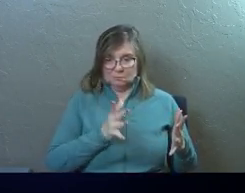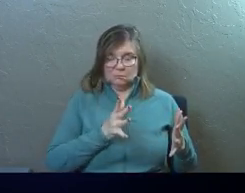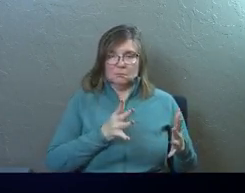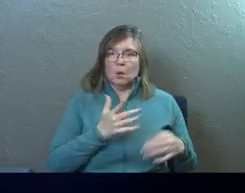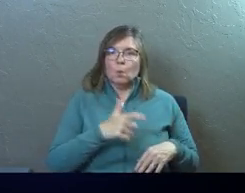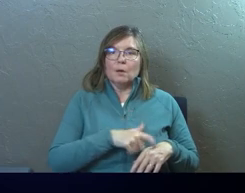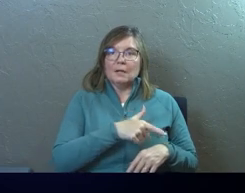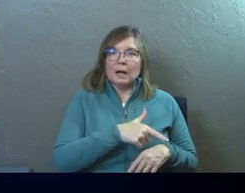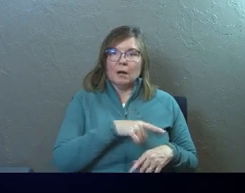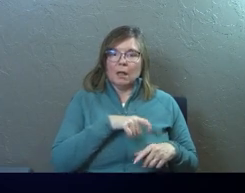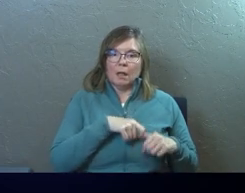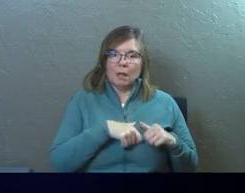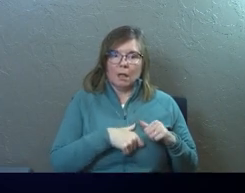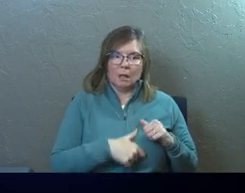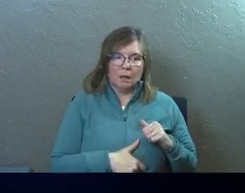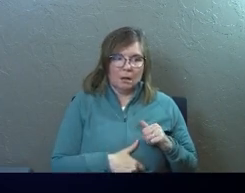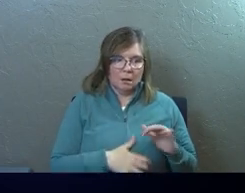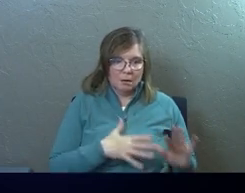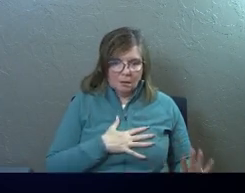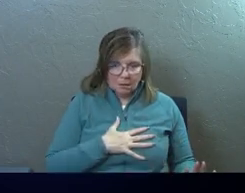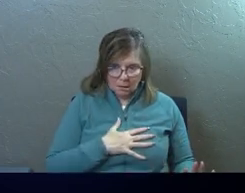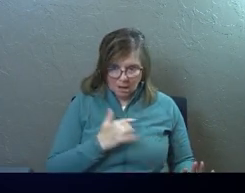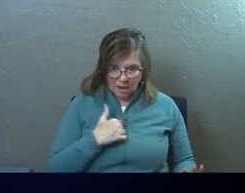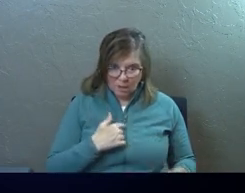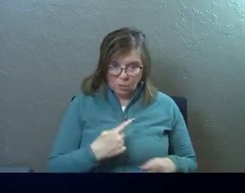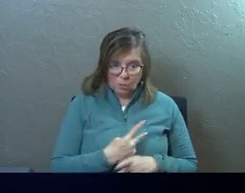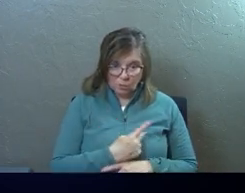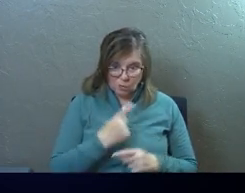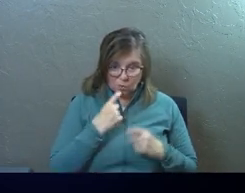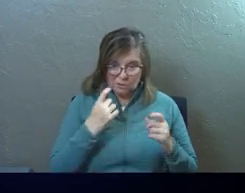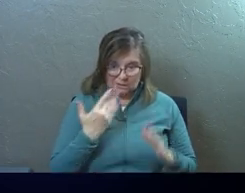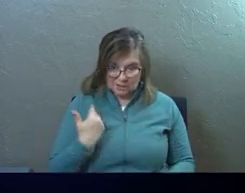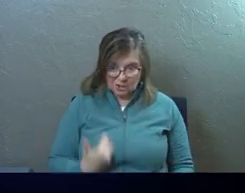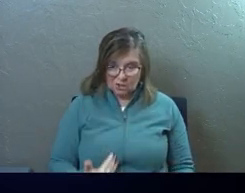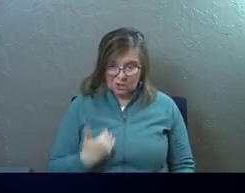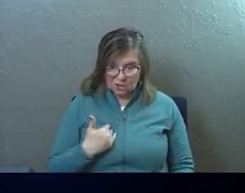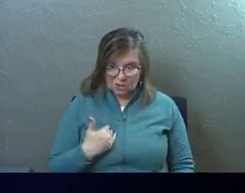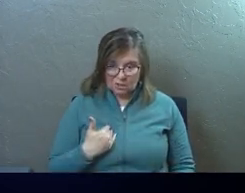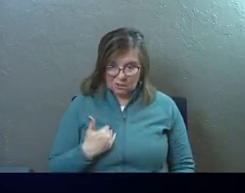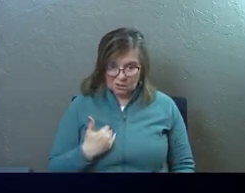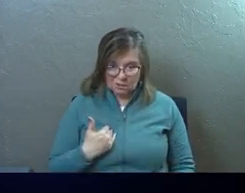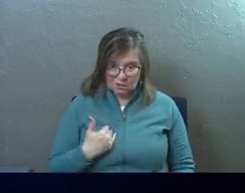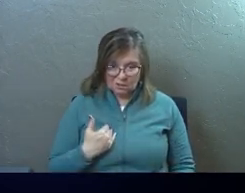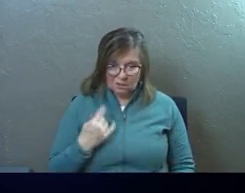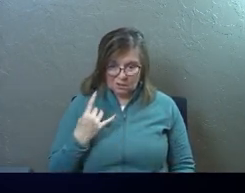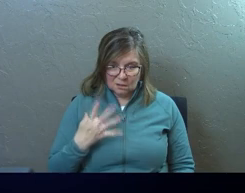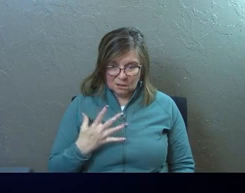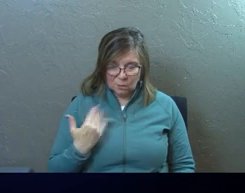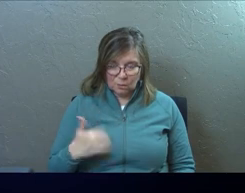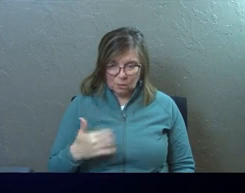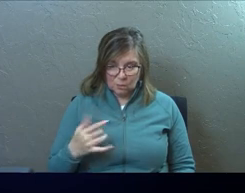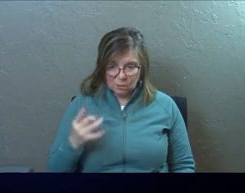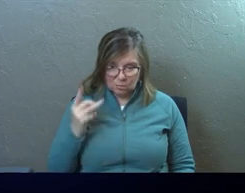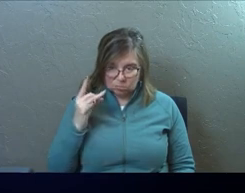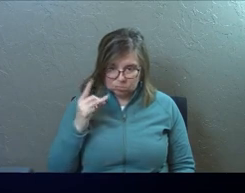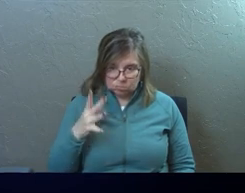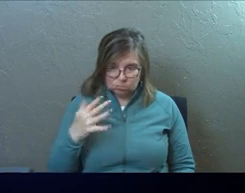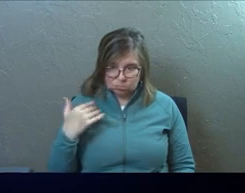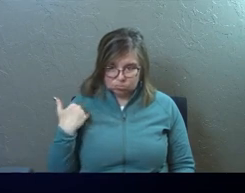At what point did he realize he actually was the worst of sinners? And what was the weight of that like?